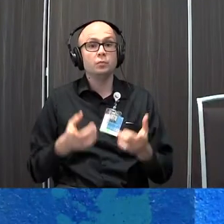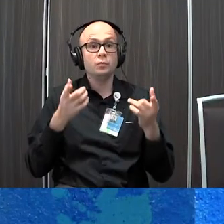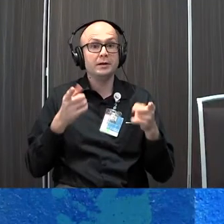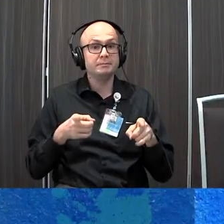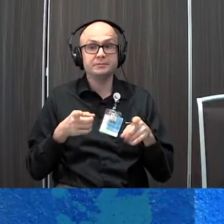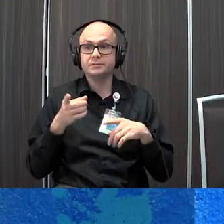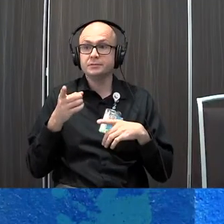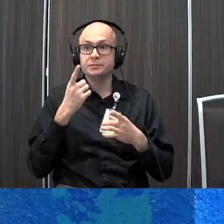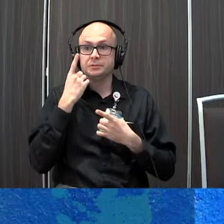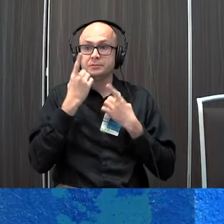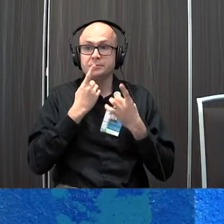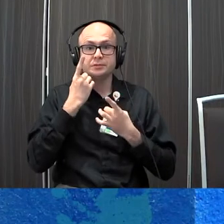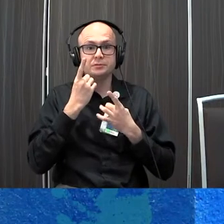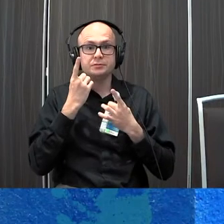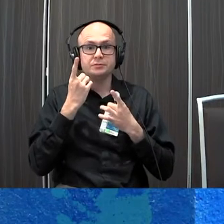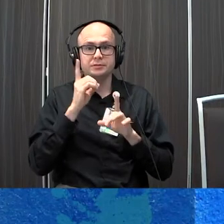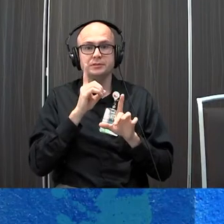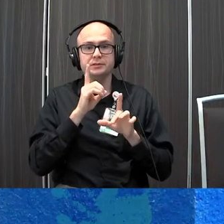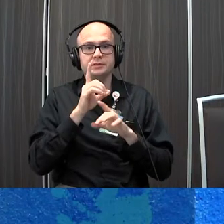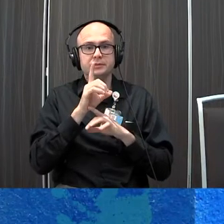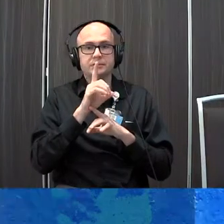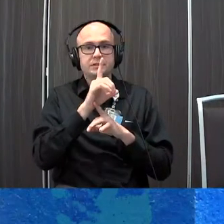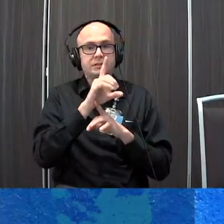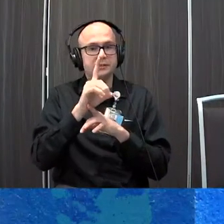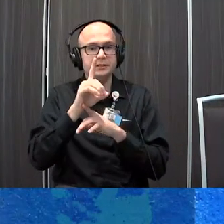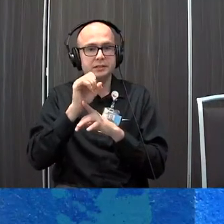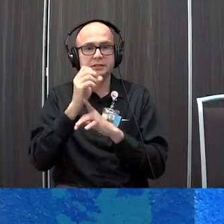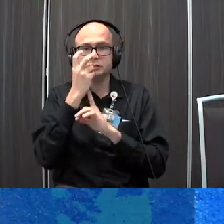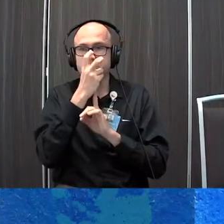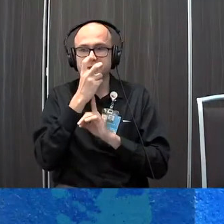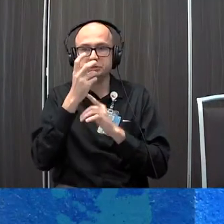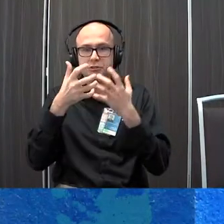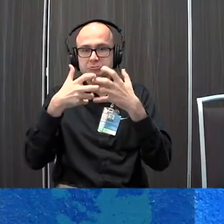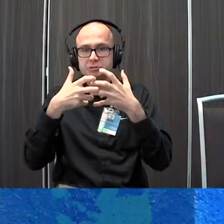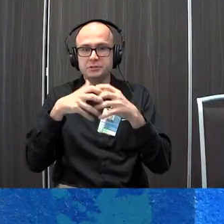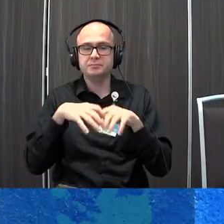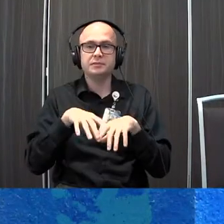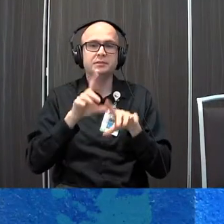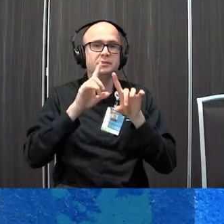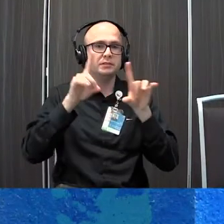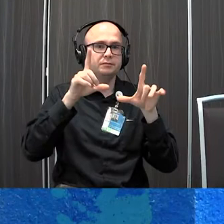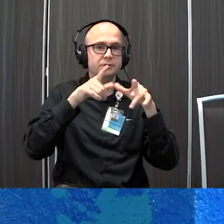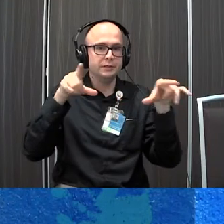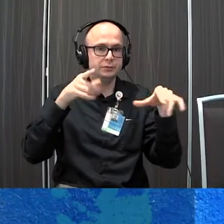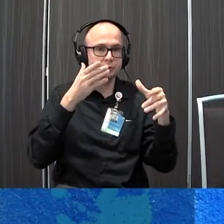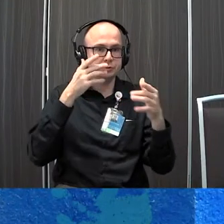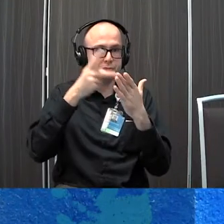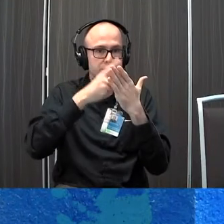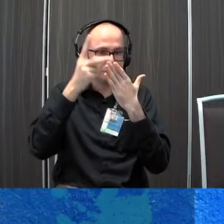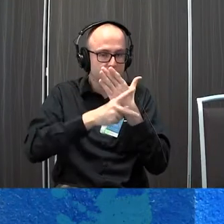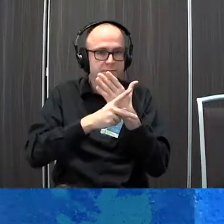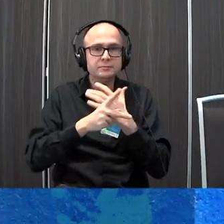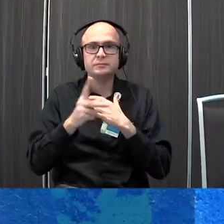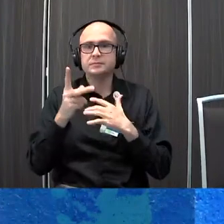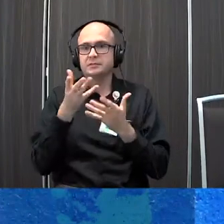when we consider the dynamic display speech generating devices there are a lot of different language programs and devices